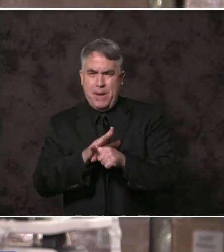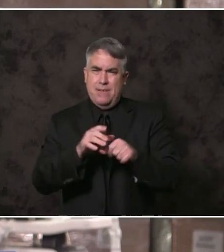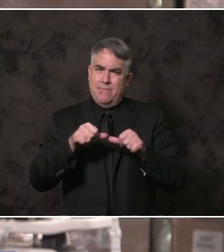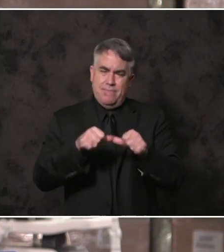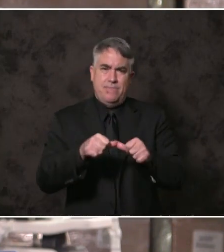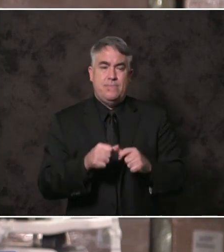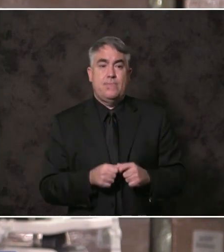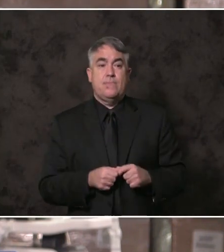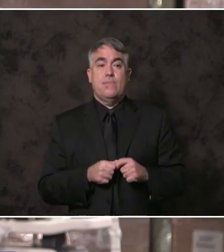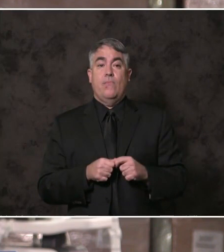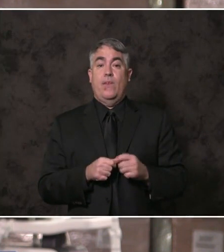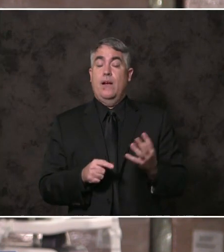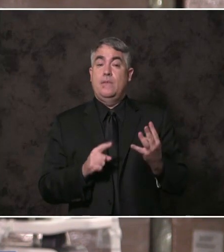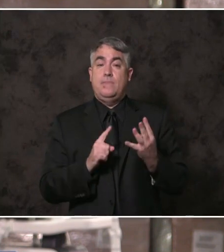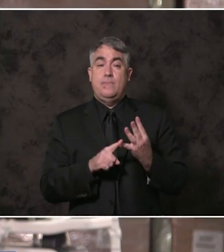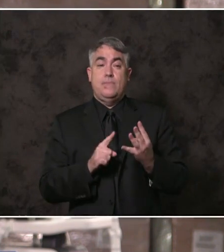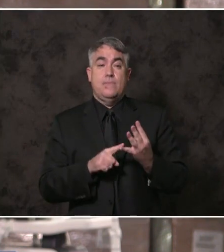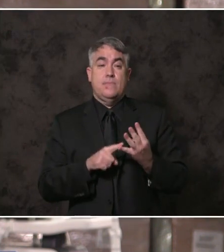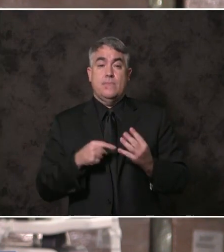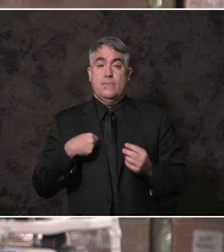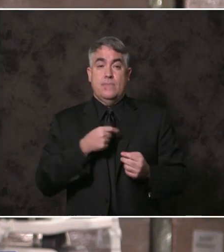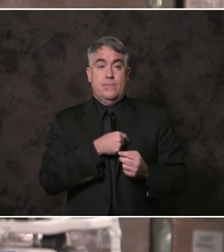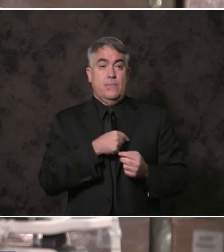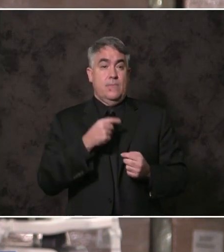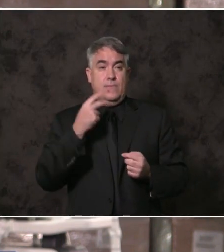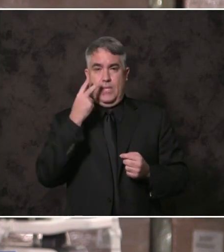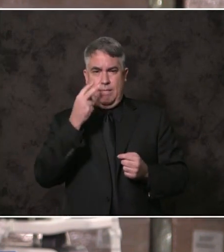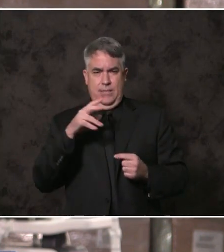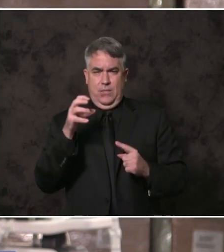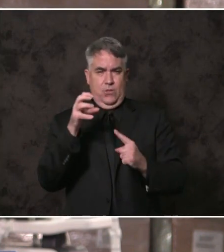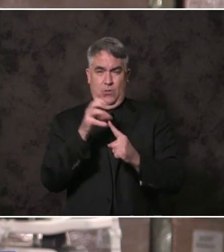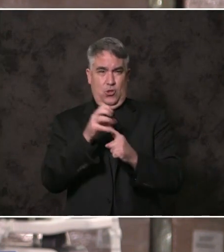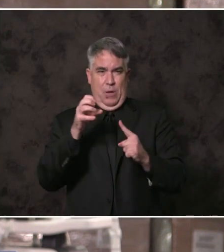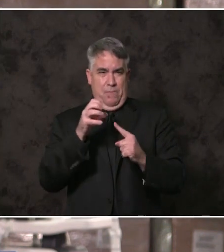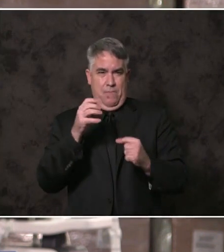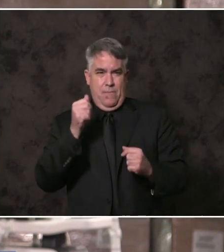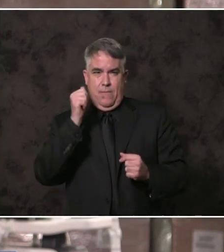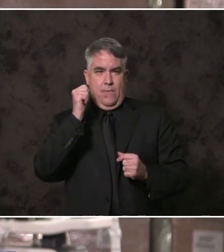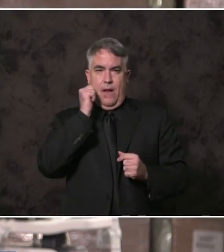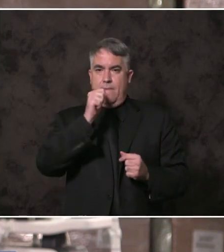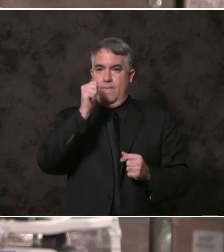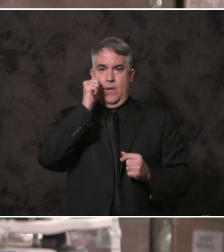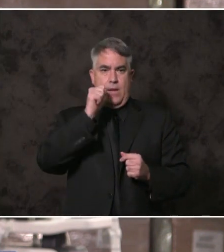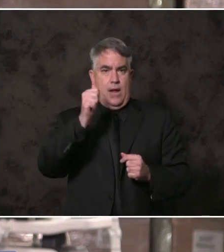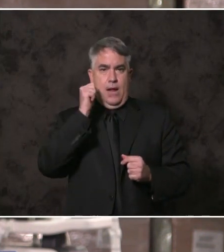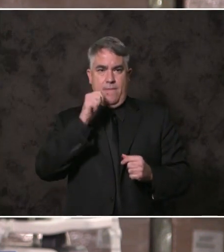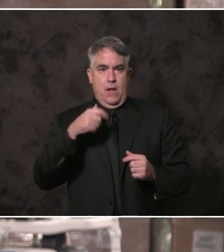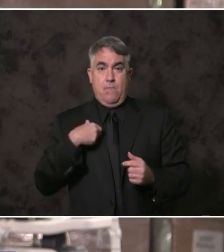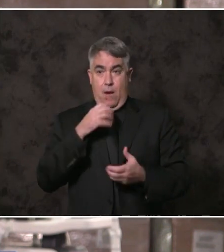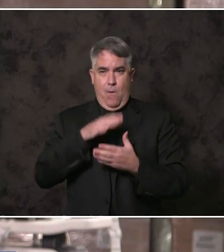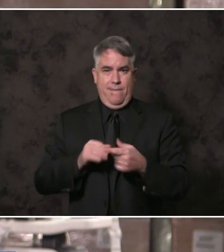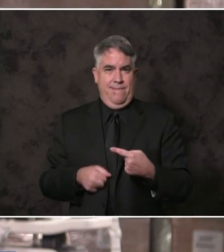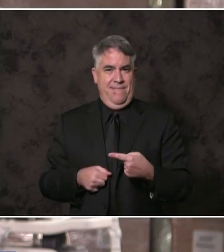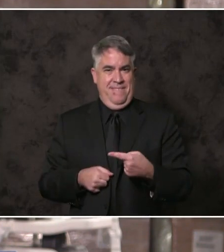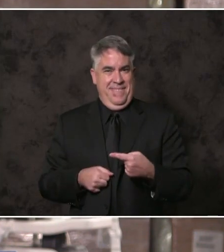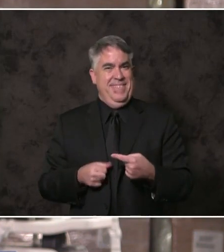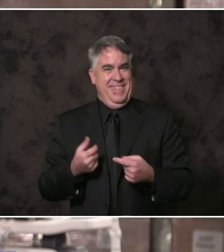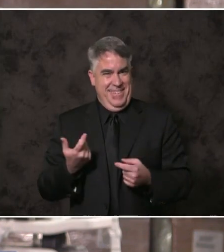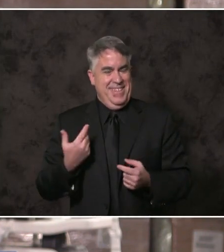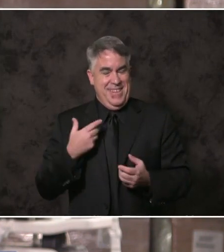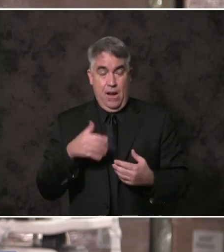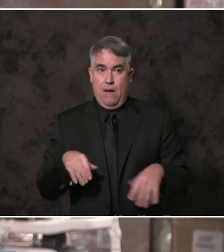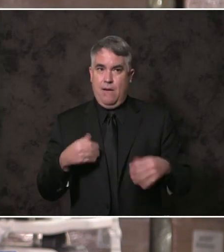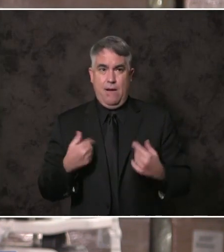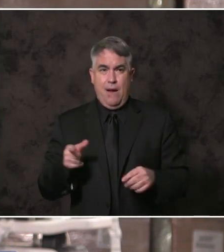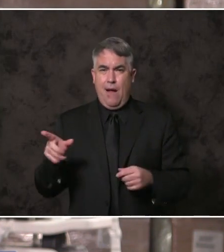I see incredible strength every single day in my wife. She does her job.